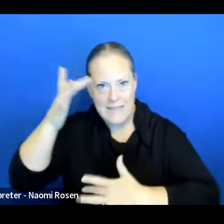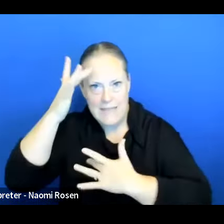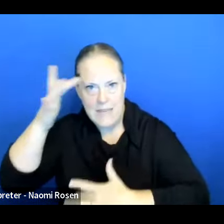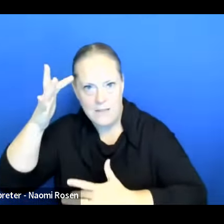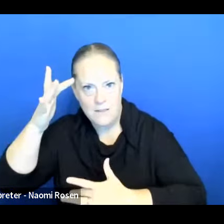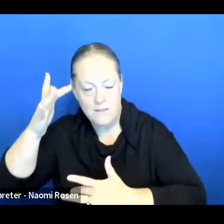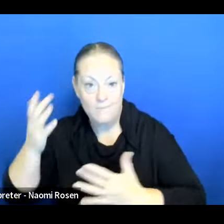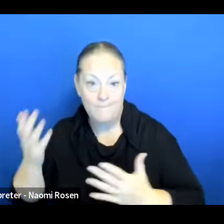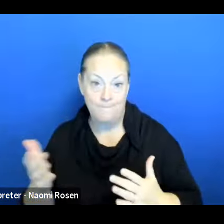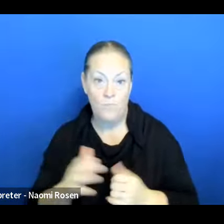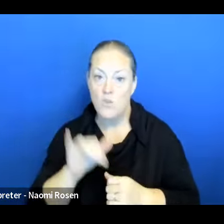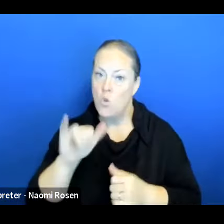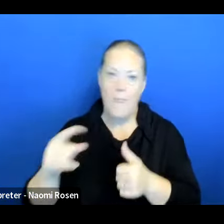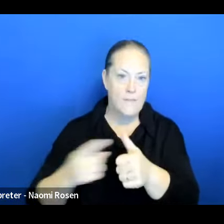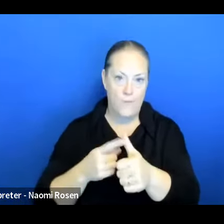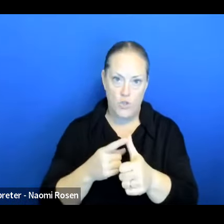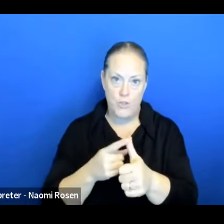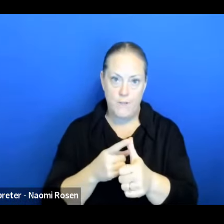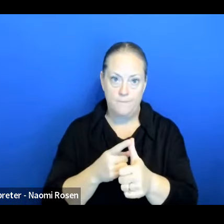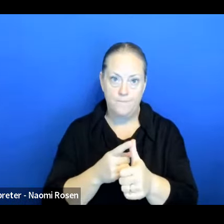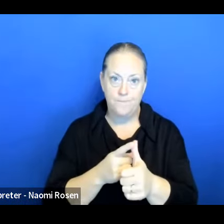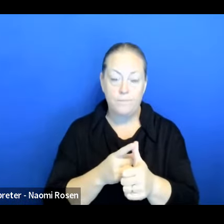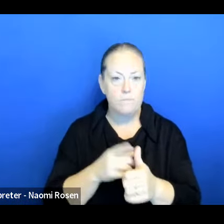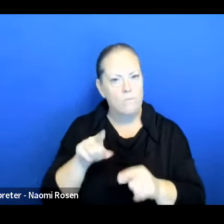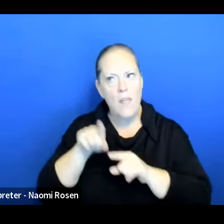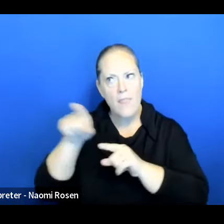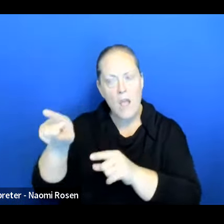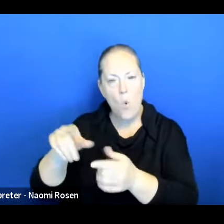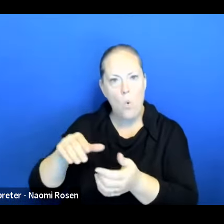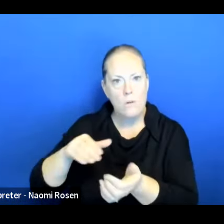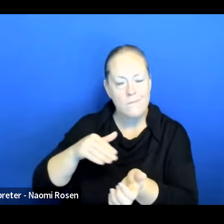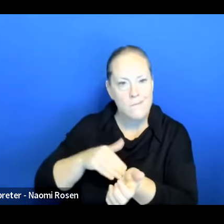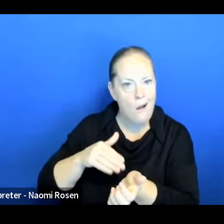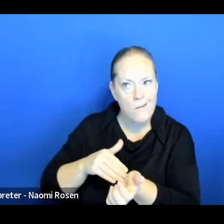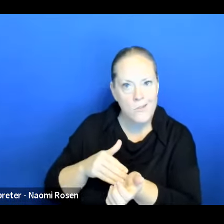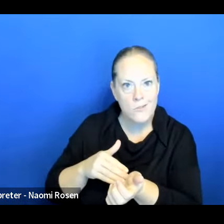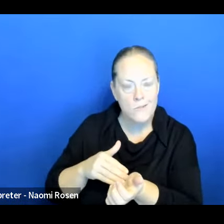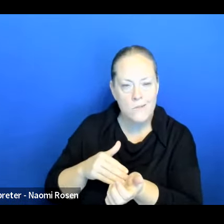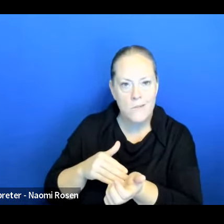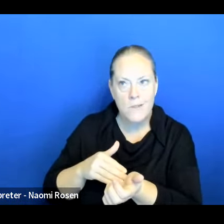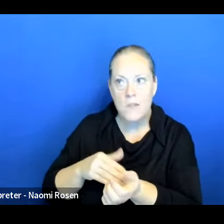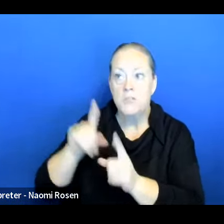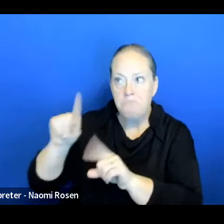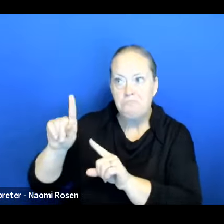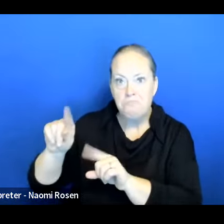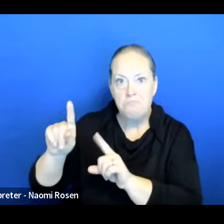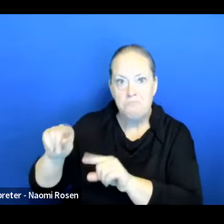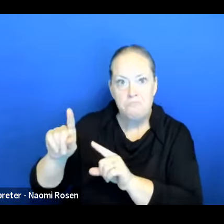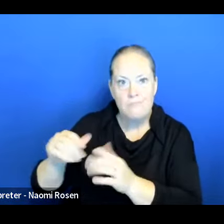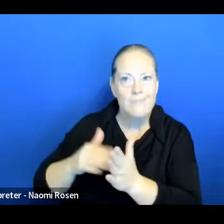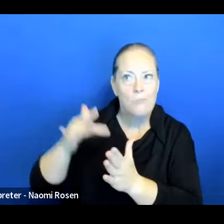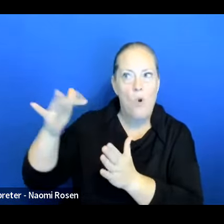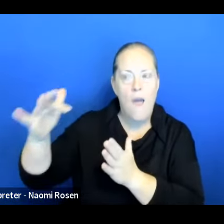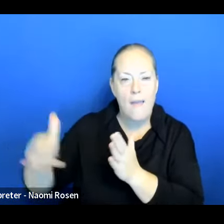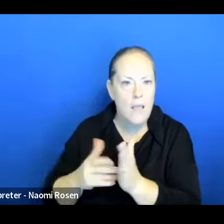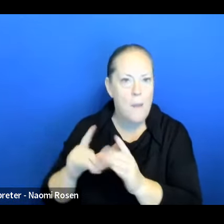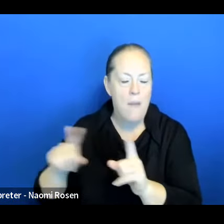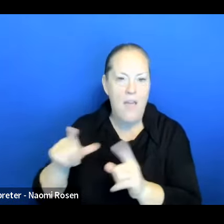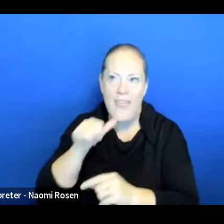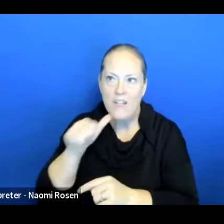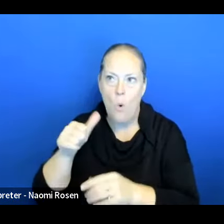So that's first, you know, first thing, because they go to their visits, uh, the, their doctor visits sporadically, but they don't listen to,